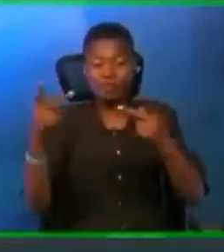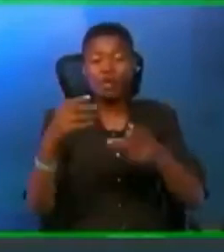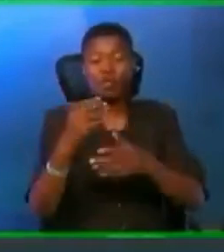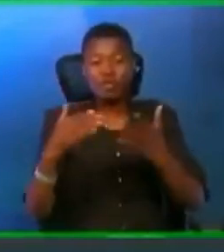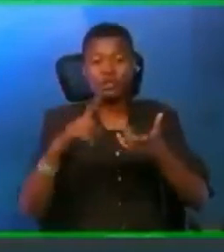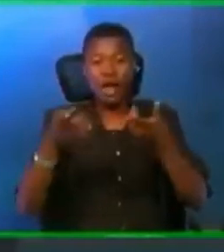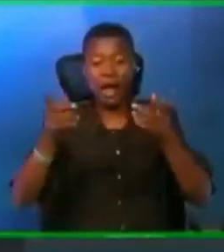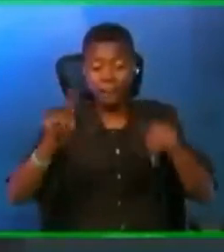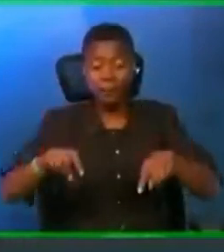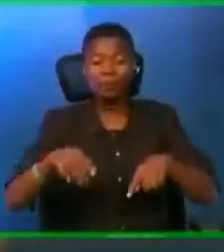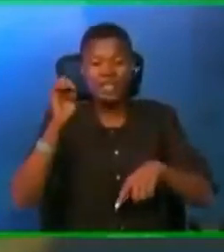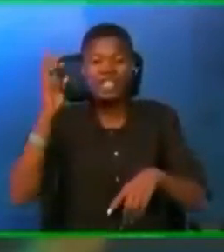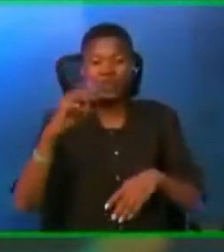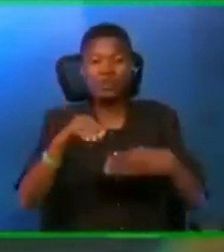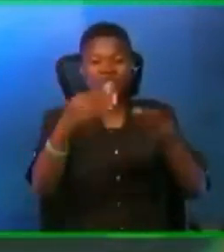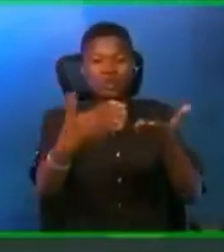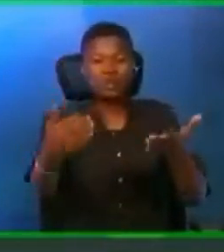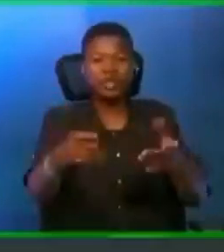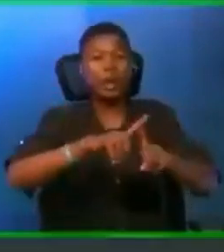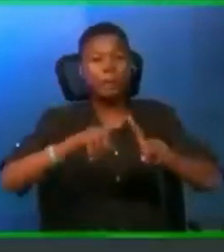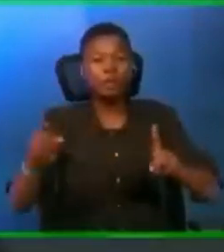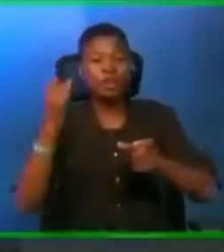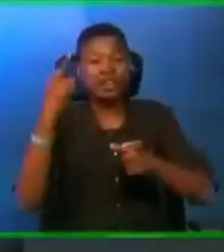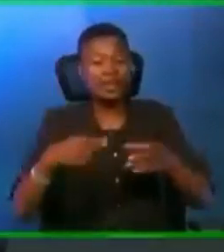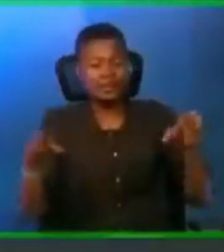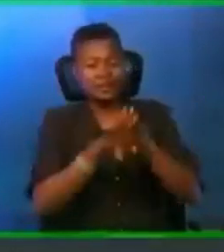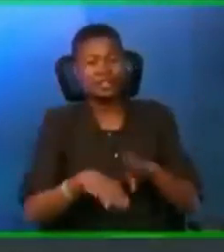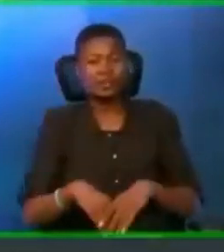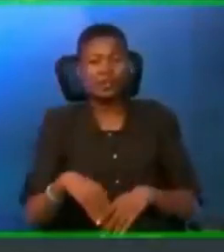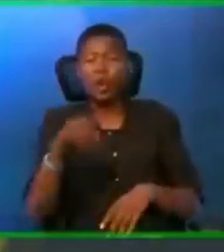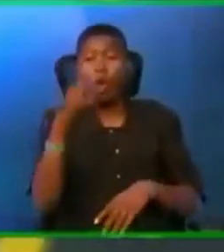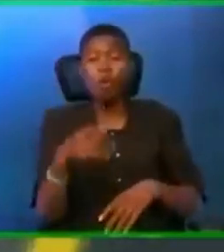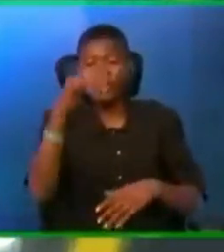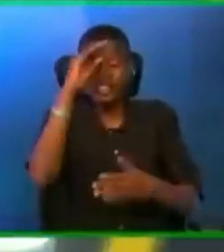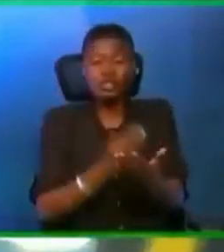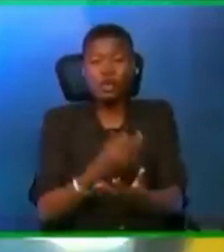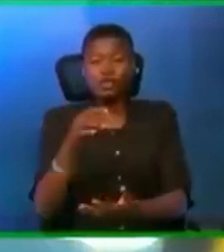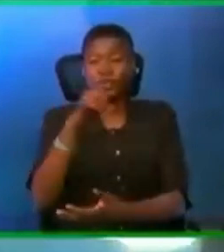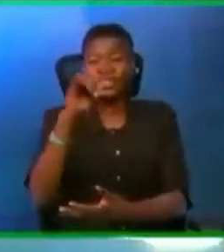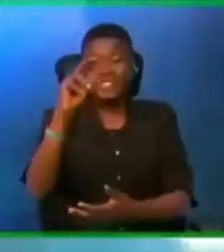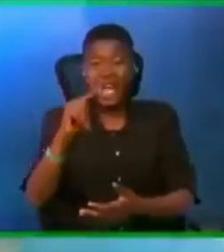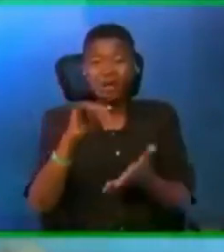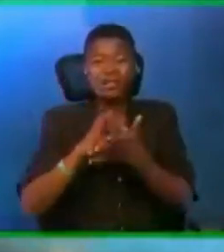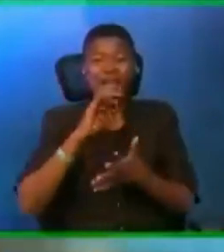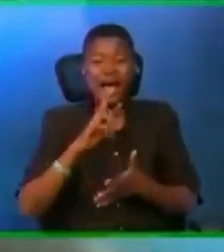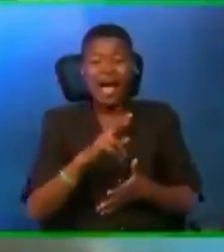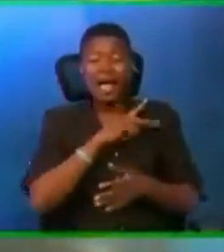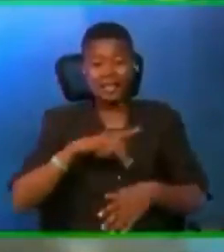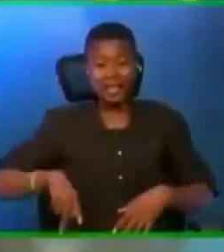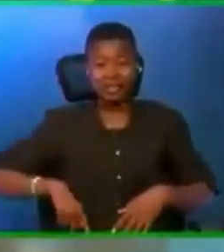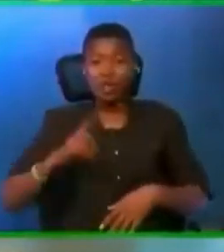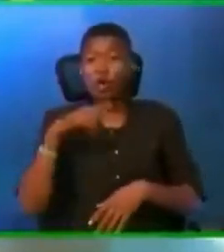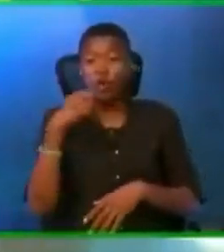And only the sons of Zion that are kings whose preoccupation is to search into matter.